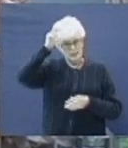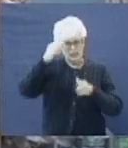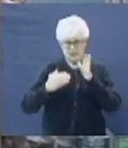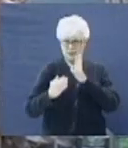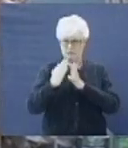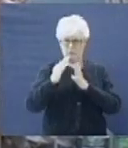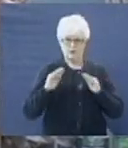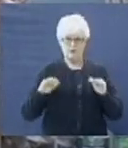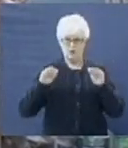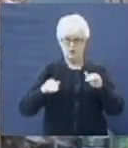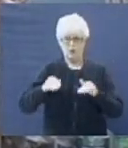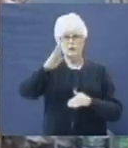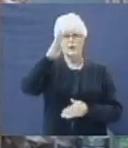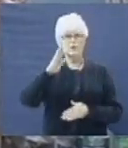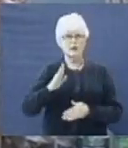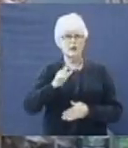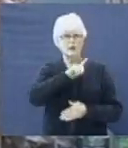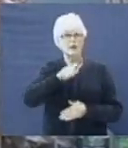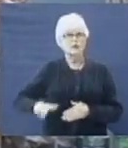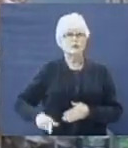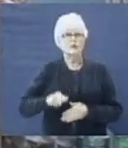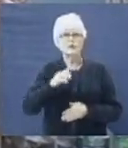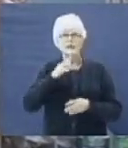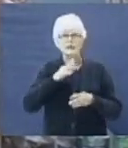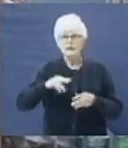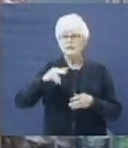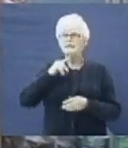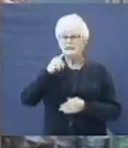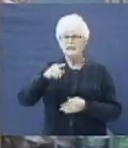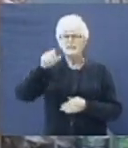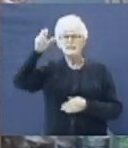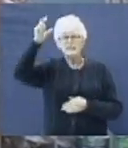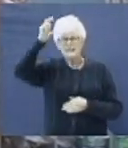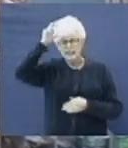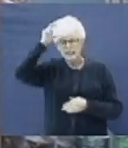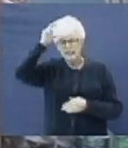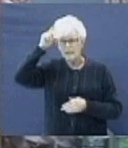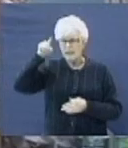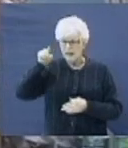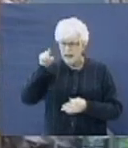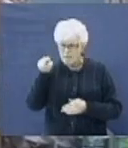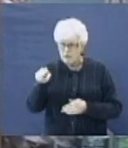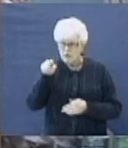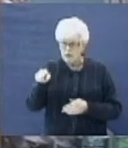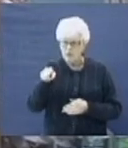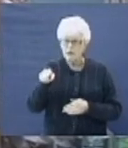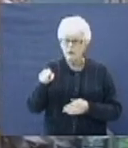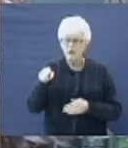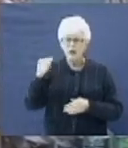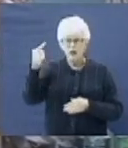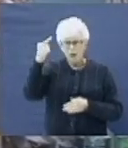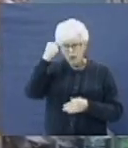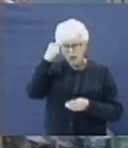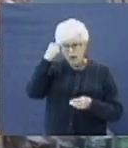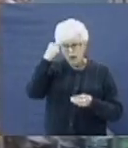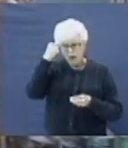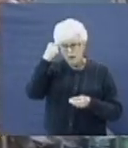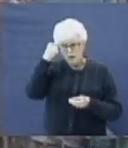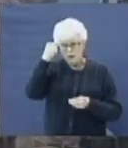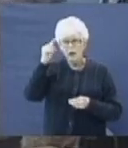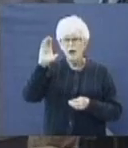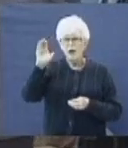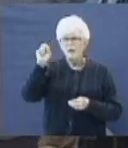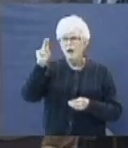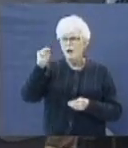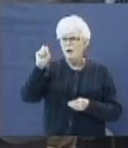throne of God. And the Lord said unto Satan, hast thou considered? What a word.